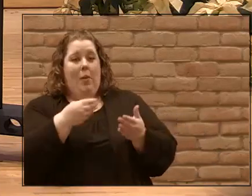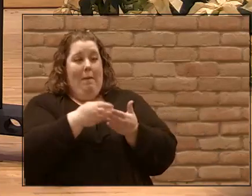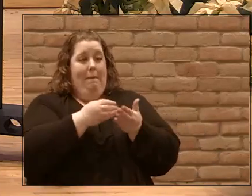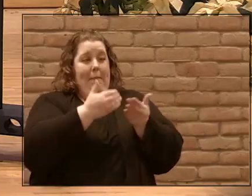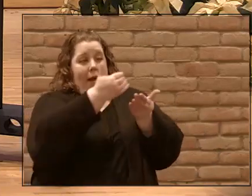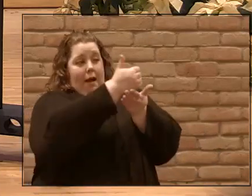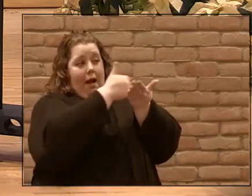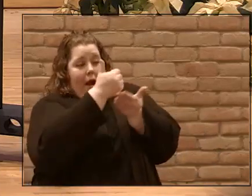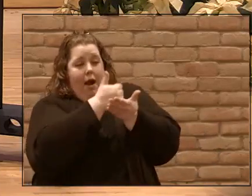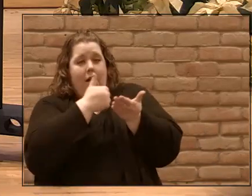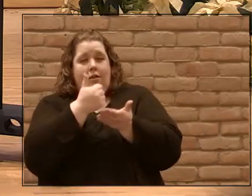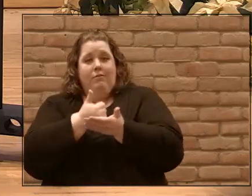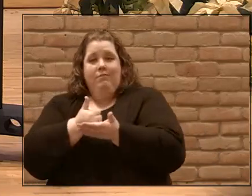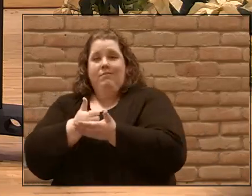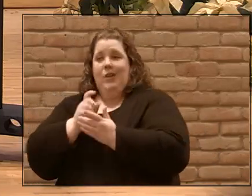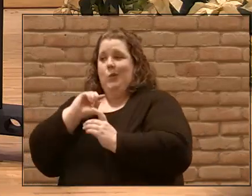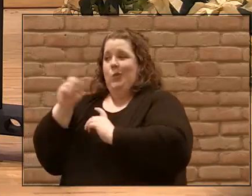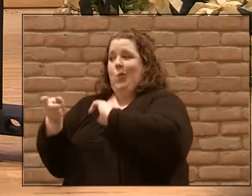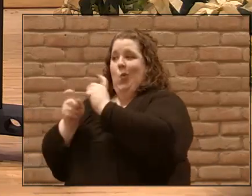those in need.